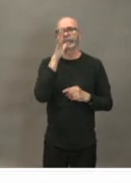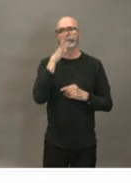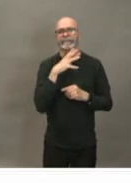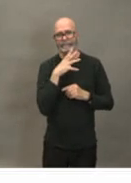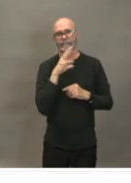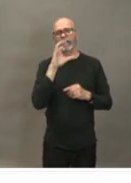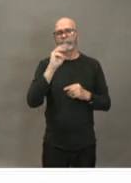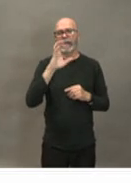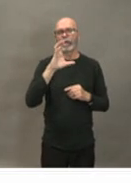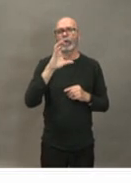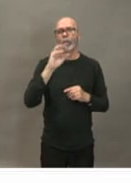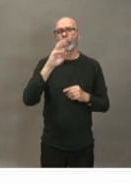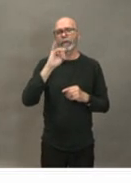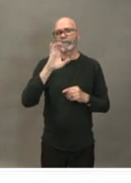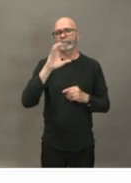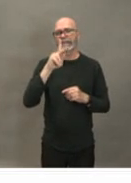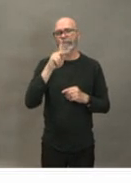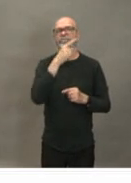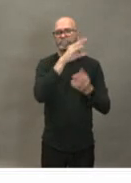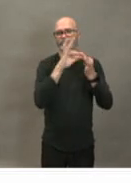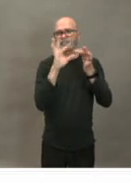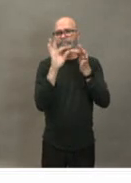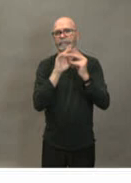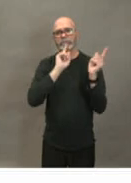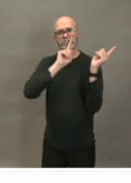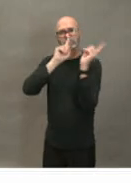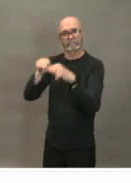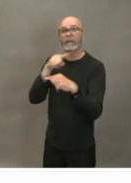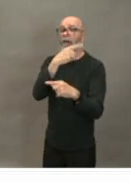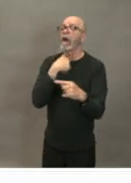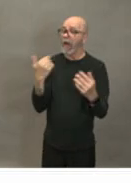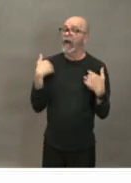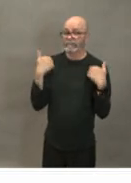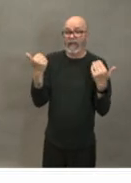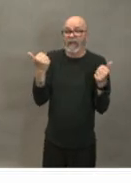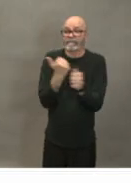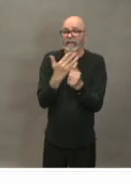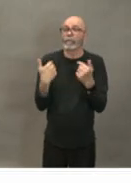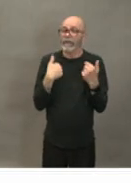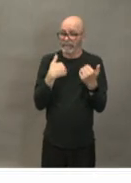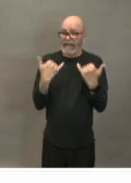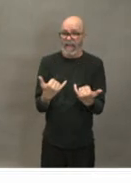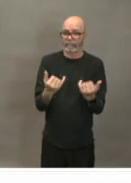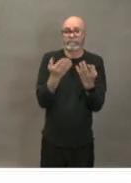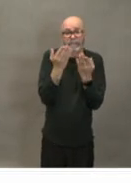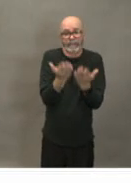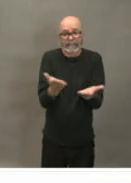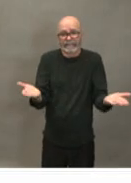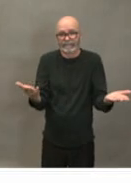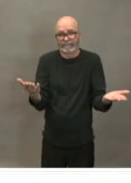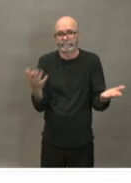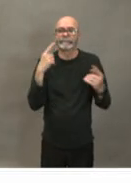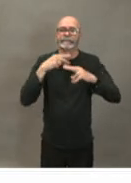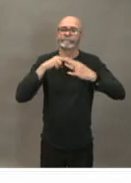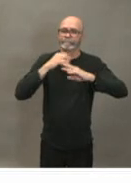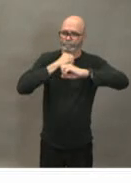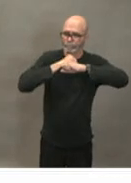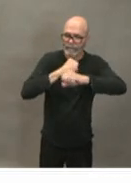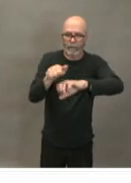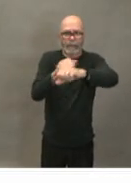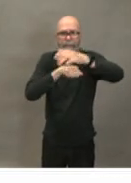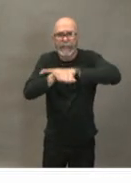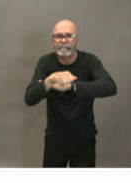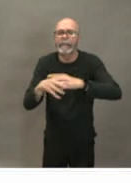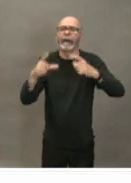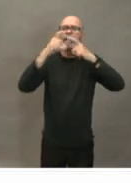currently have what we think we will need based on the best evidence around the ppe requirements and we looked at both our operational